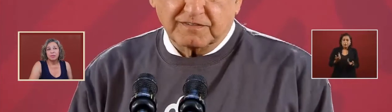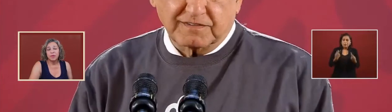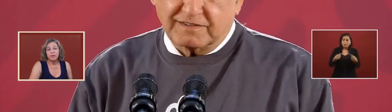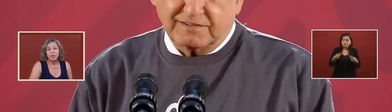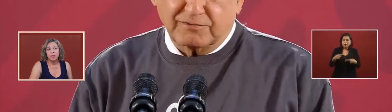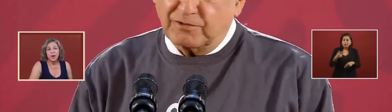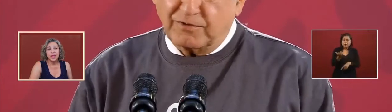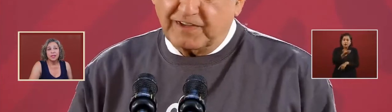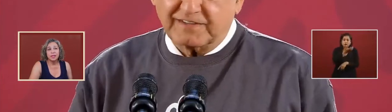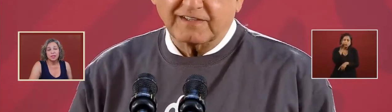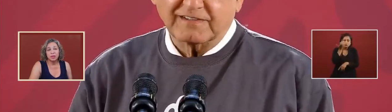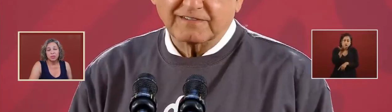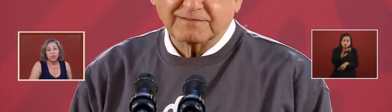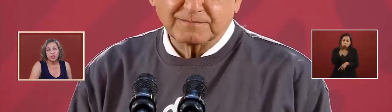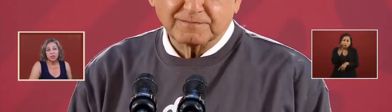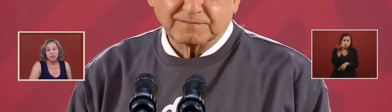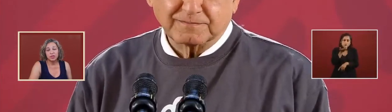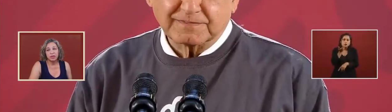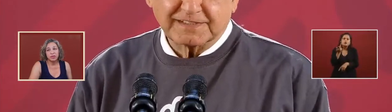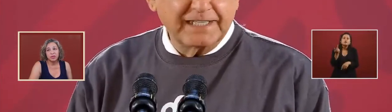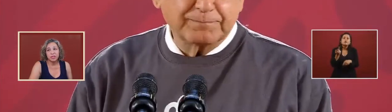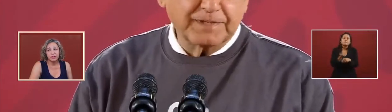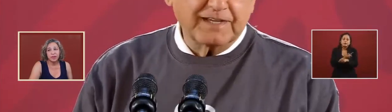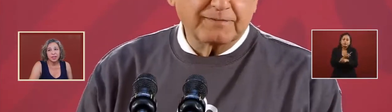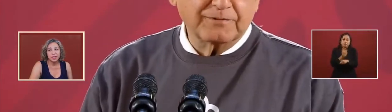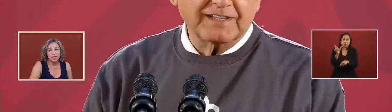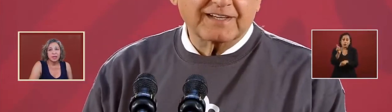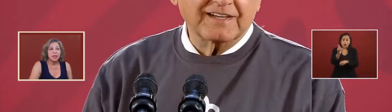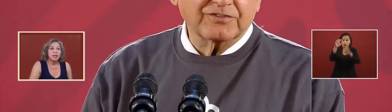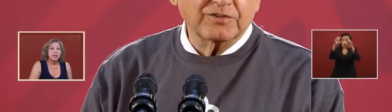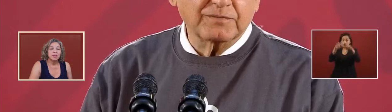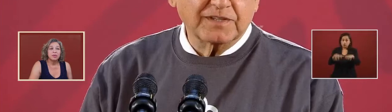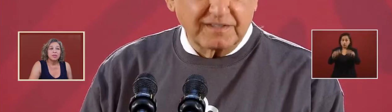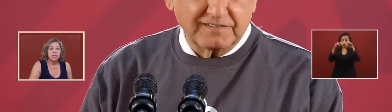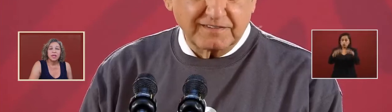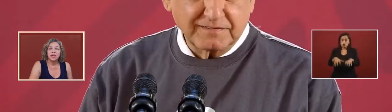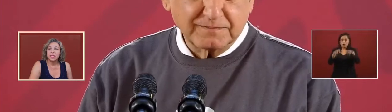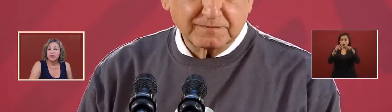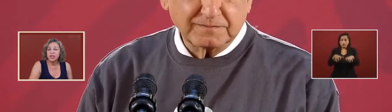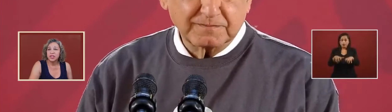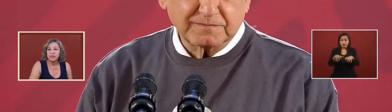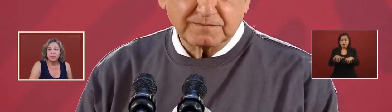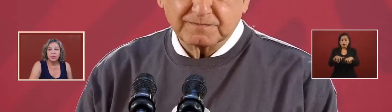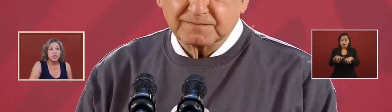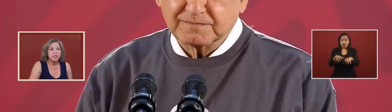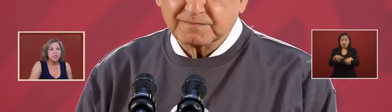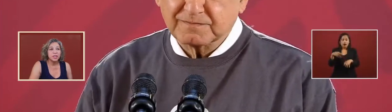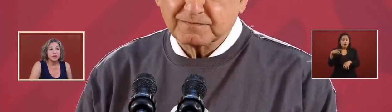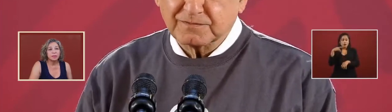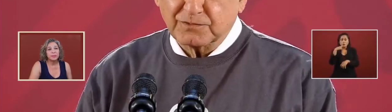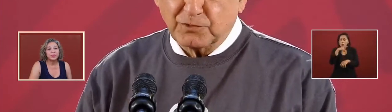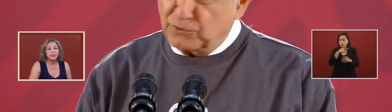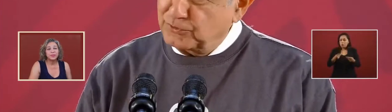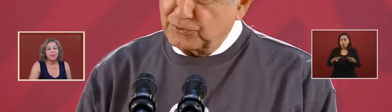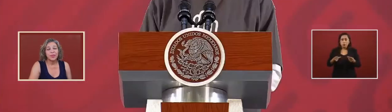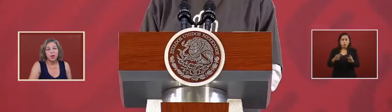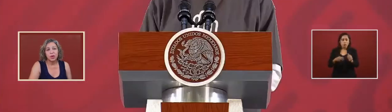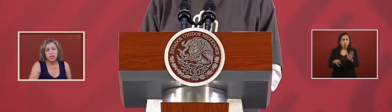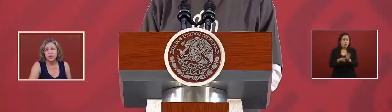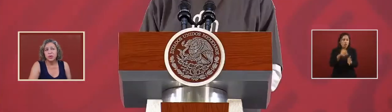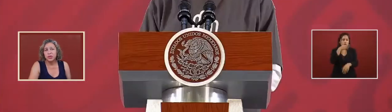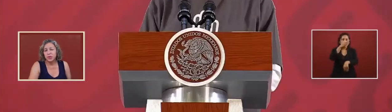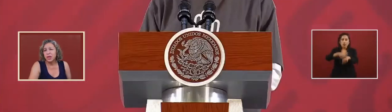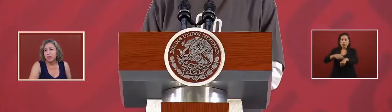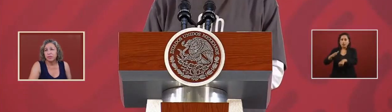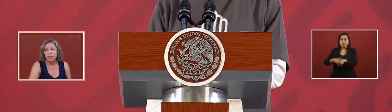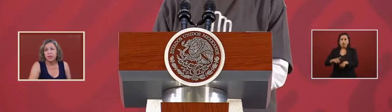before the rains which of course affects there was a declaration of emergency or